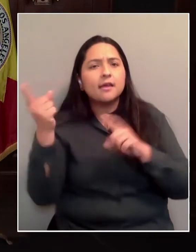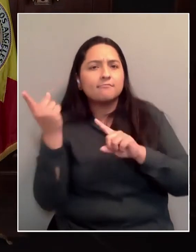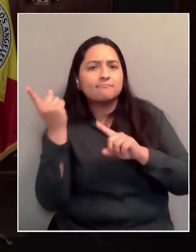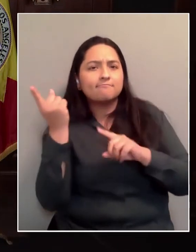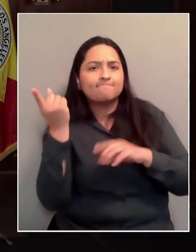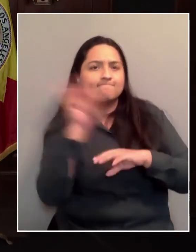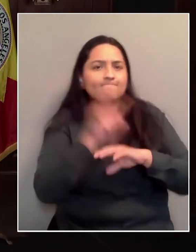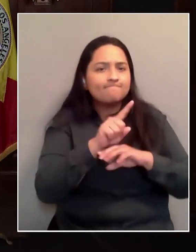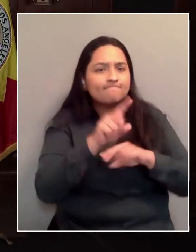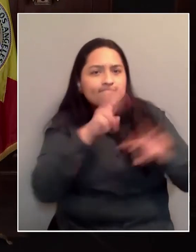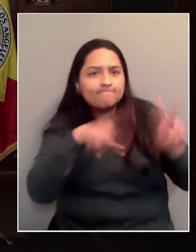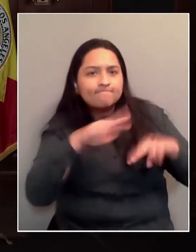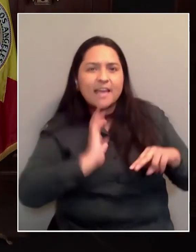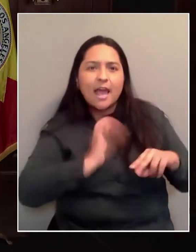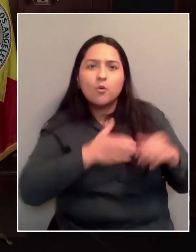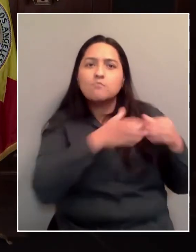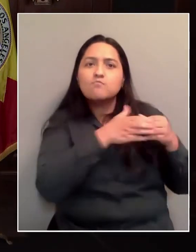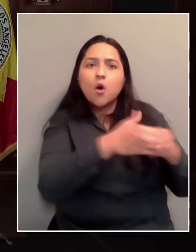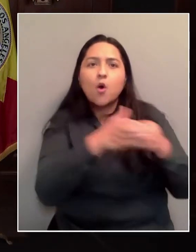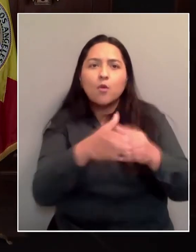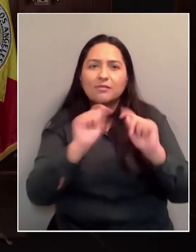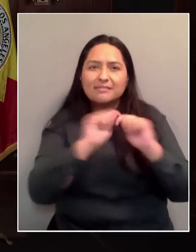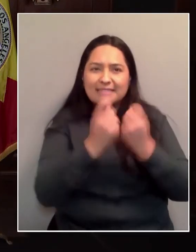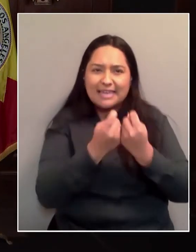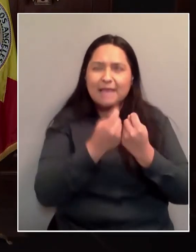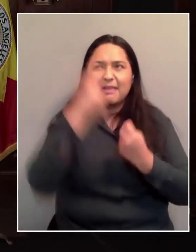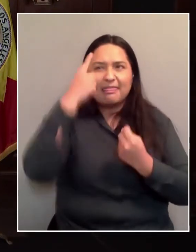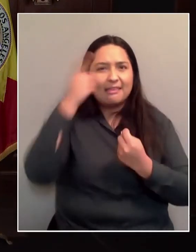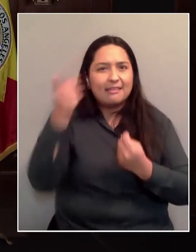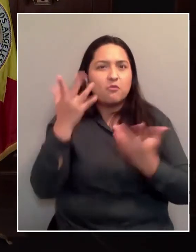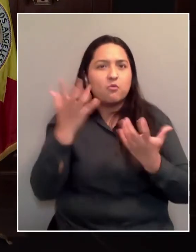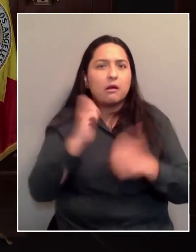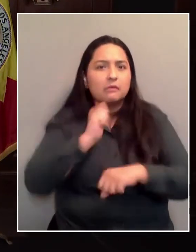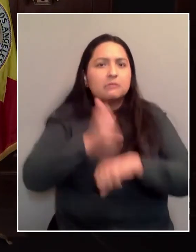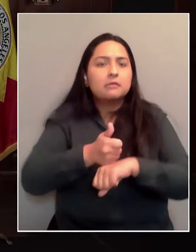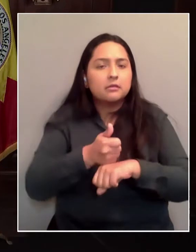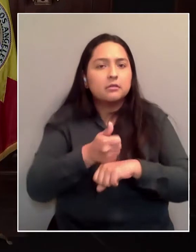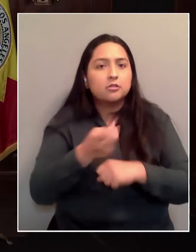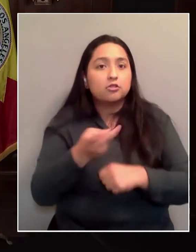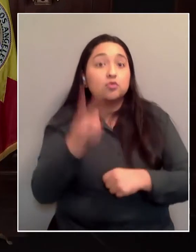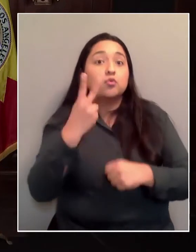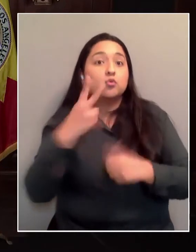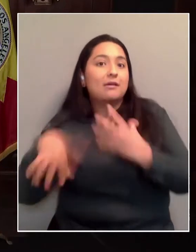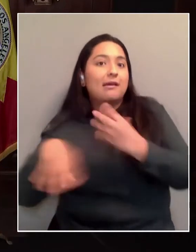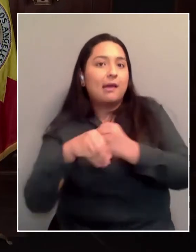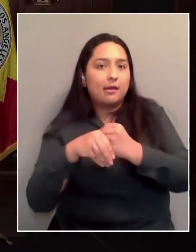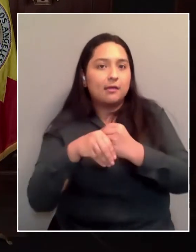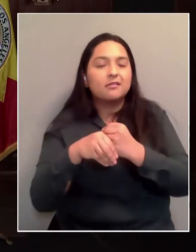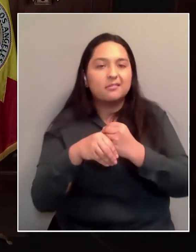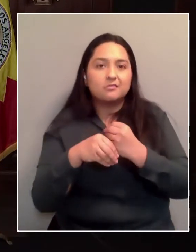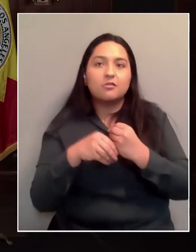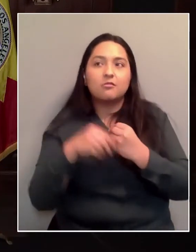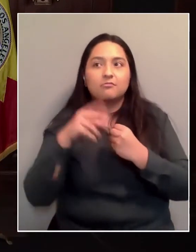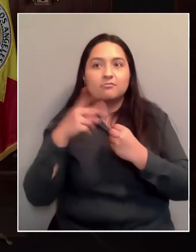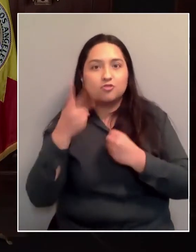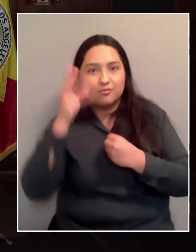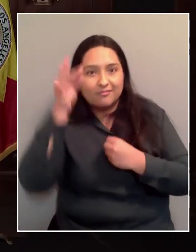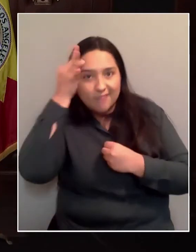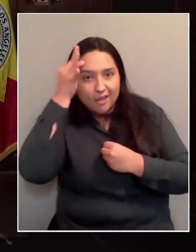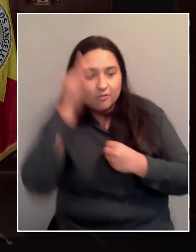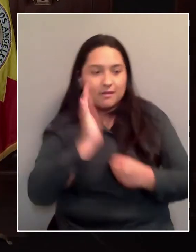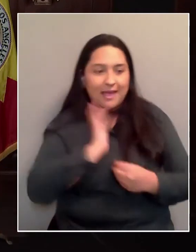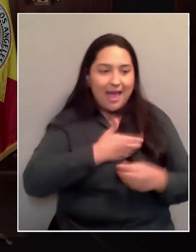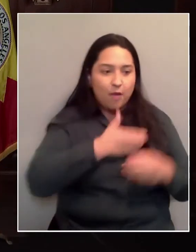teams and that they were going to attach I think at least two. So that may be two other mobile teams together with ours that could work in the area